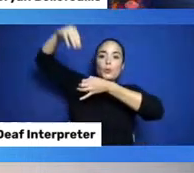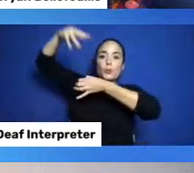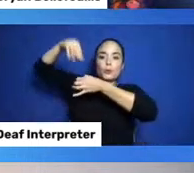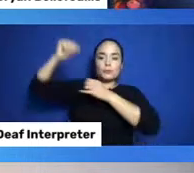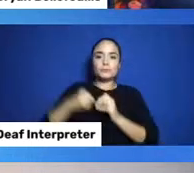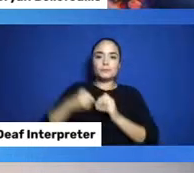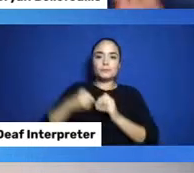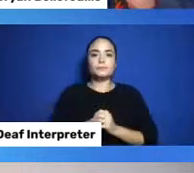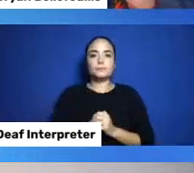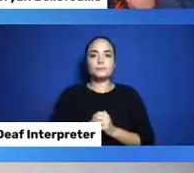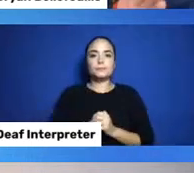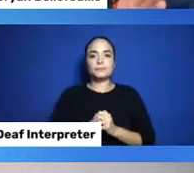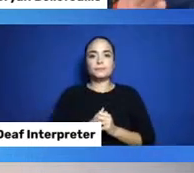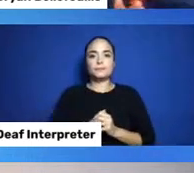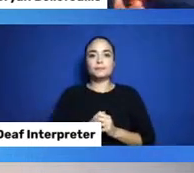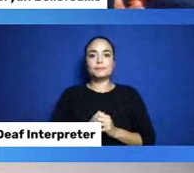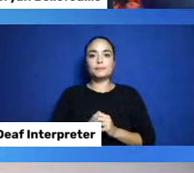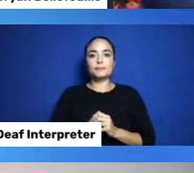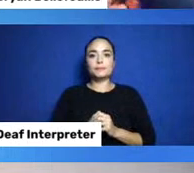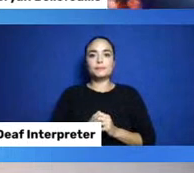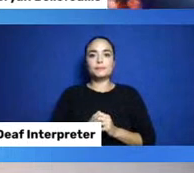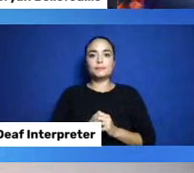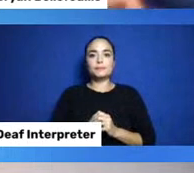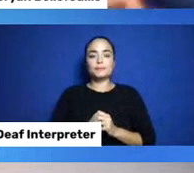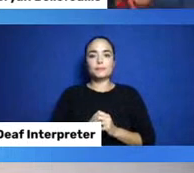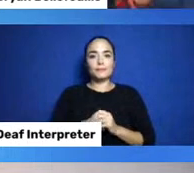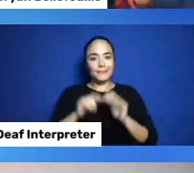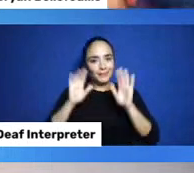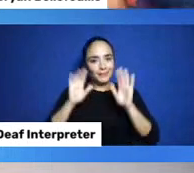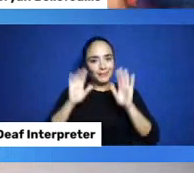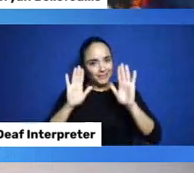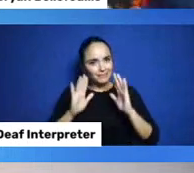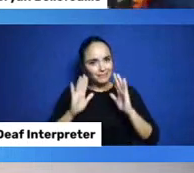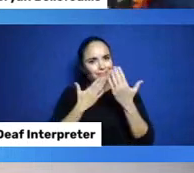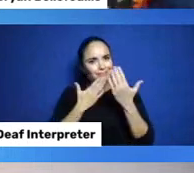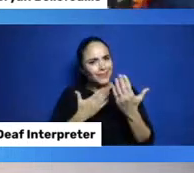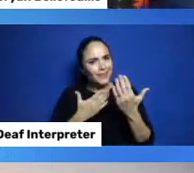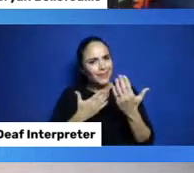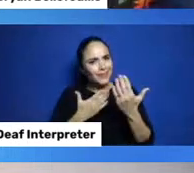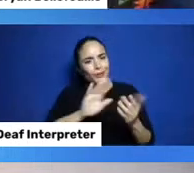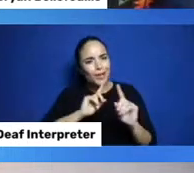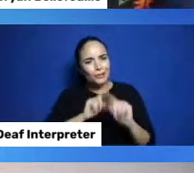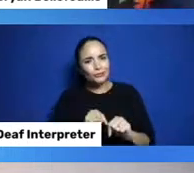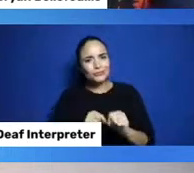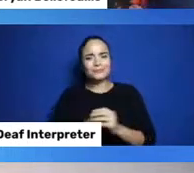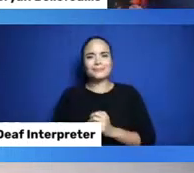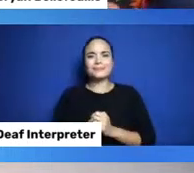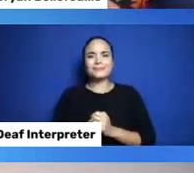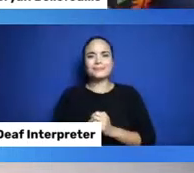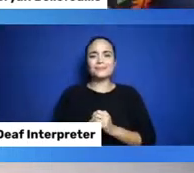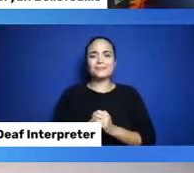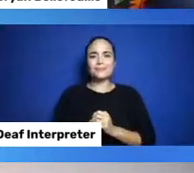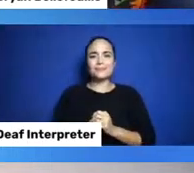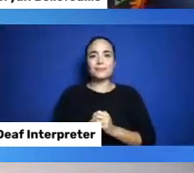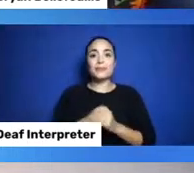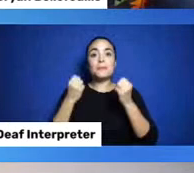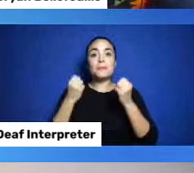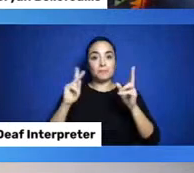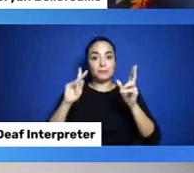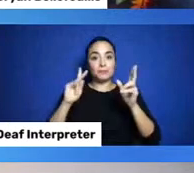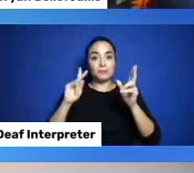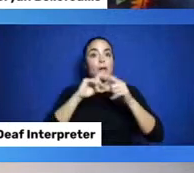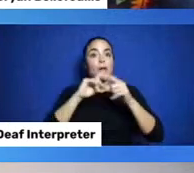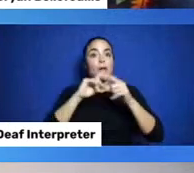Okay. So, that's fantastic to hear, Jordana. Thank you. So, I hear a lot of great thoughts about holes. Now, there is a hole on the